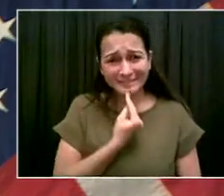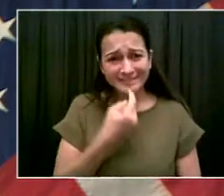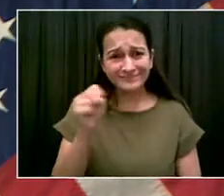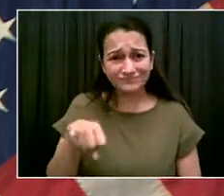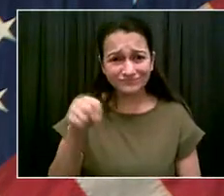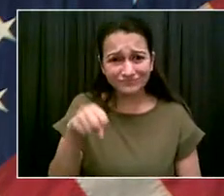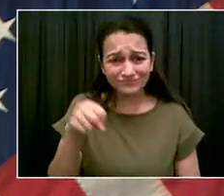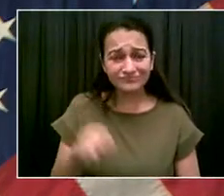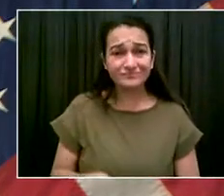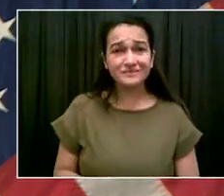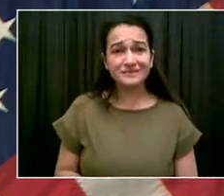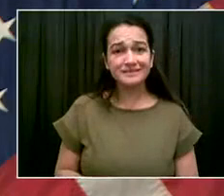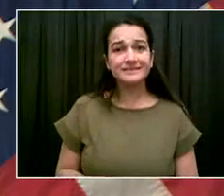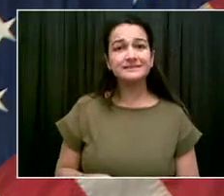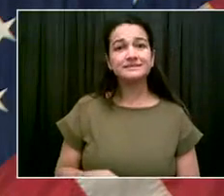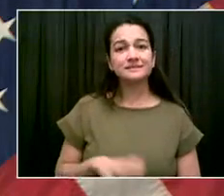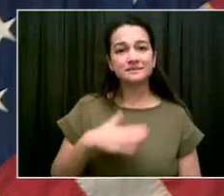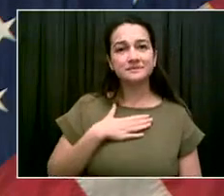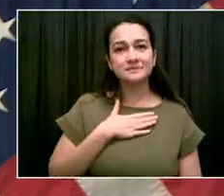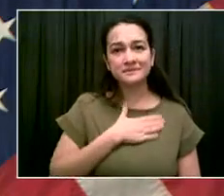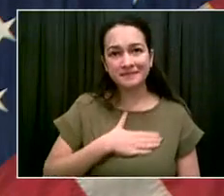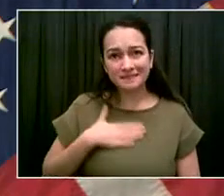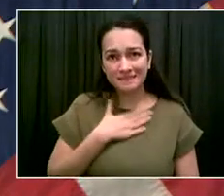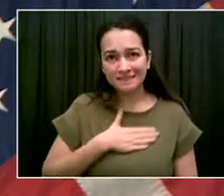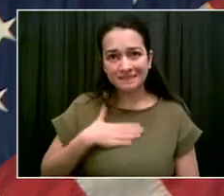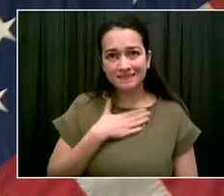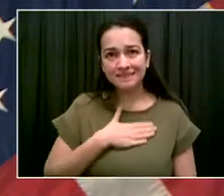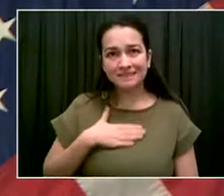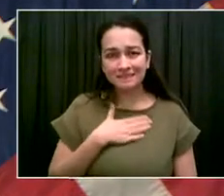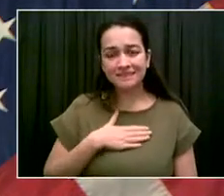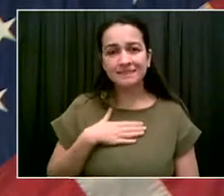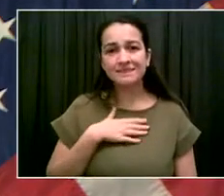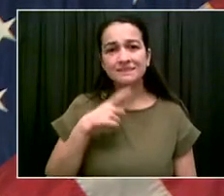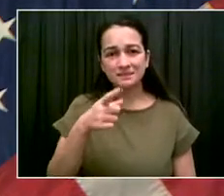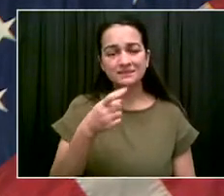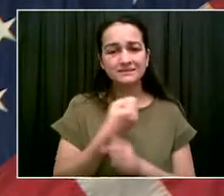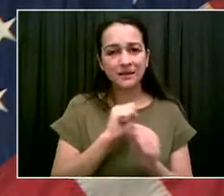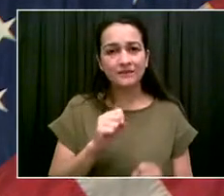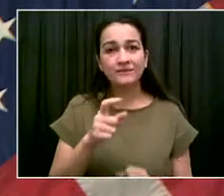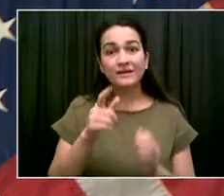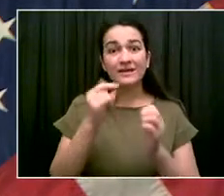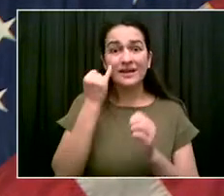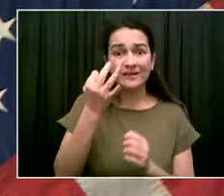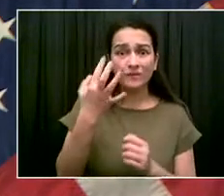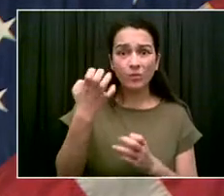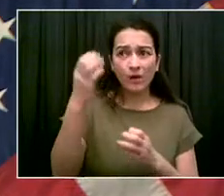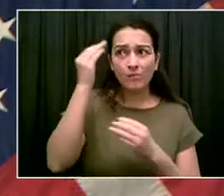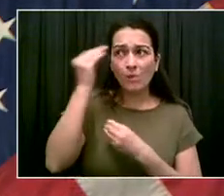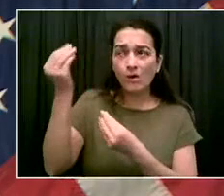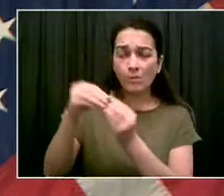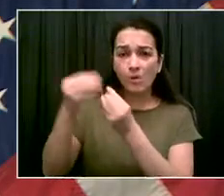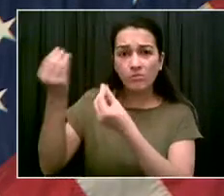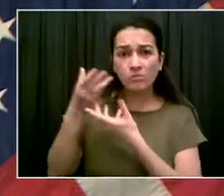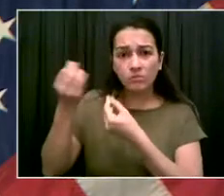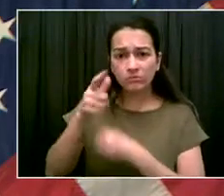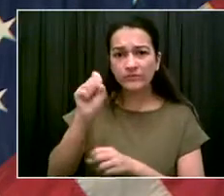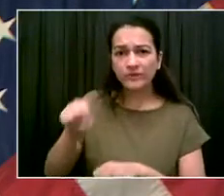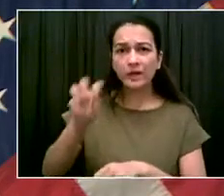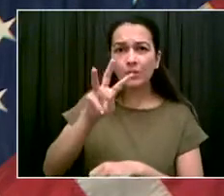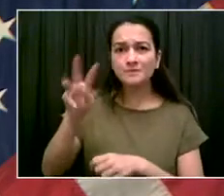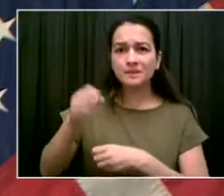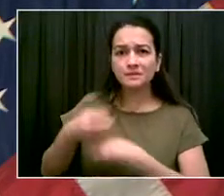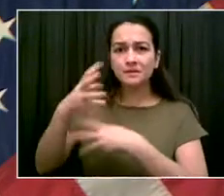signing up for Notify NYC, New York City's official emergency communications program, by going to nyc.gov slash